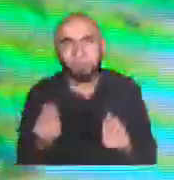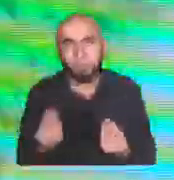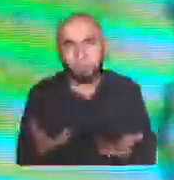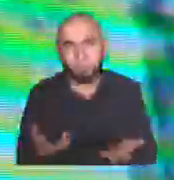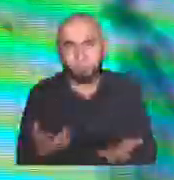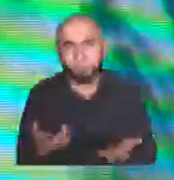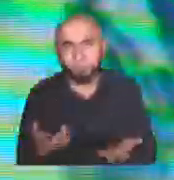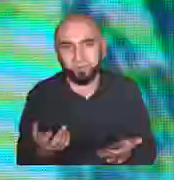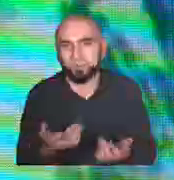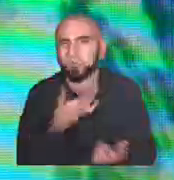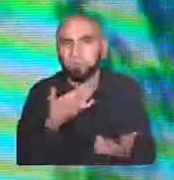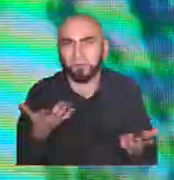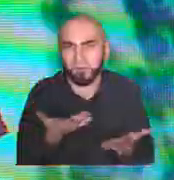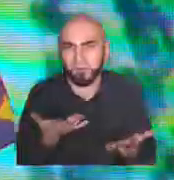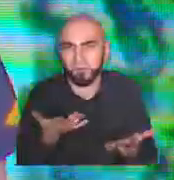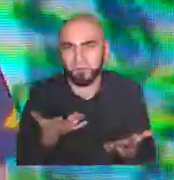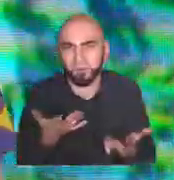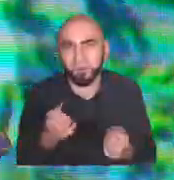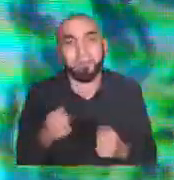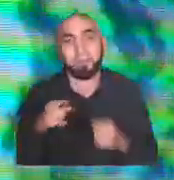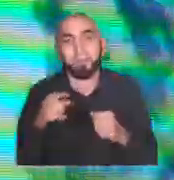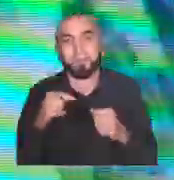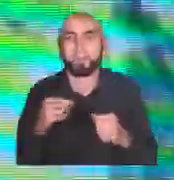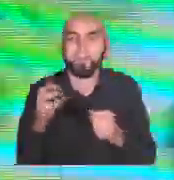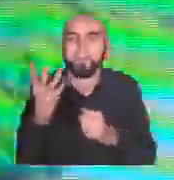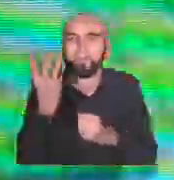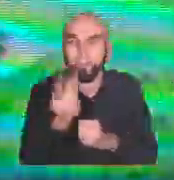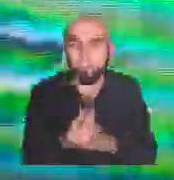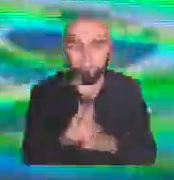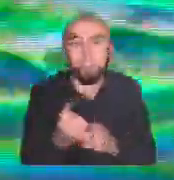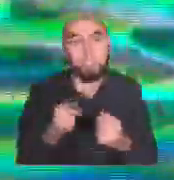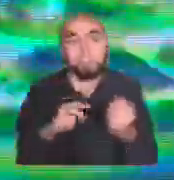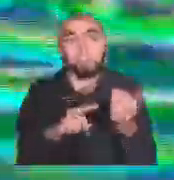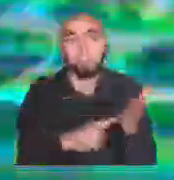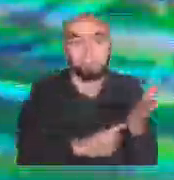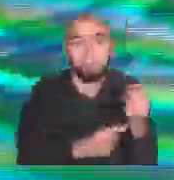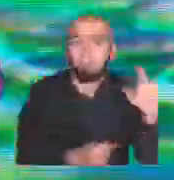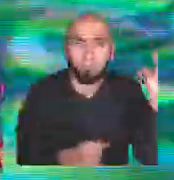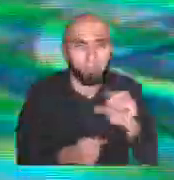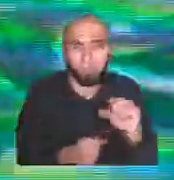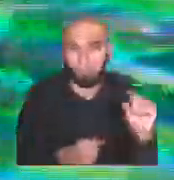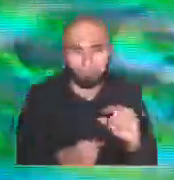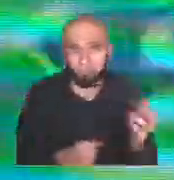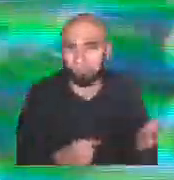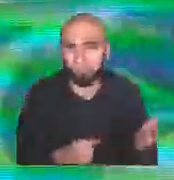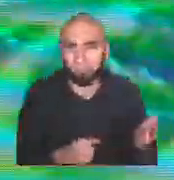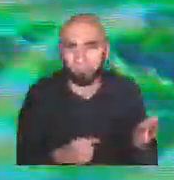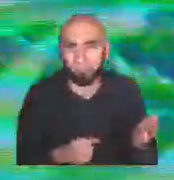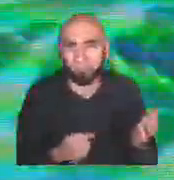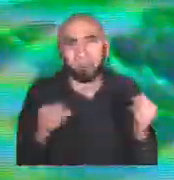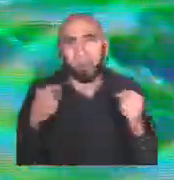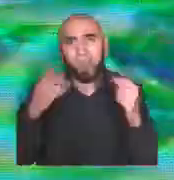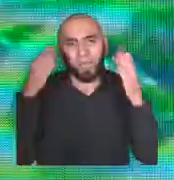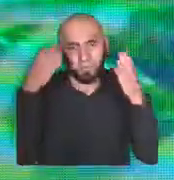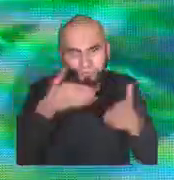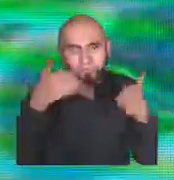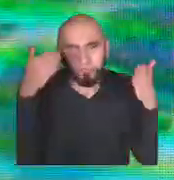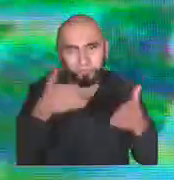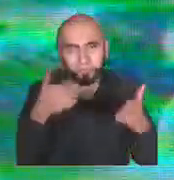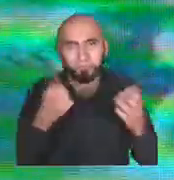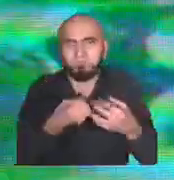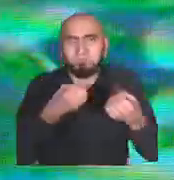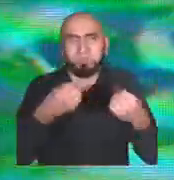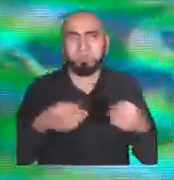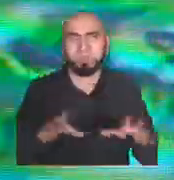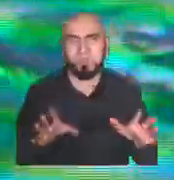Because the scarce resource is not technology. Technology is cheap. It's our attention and what we do with it. We don't have that